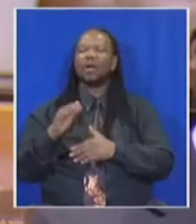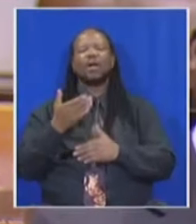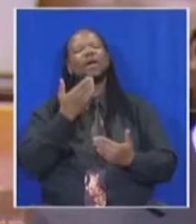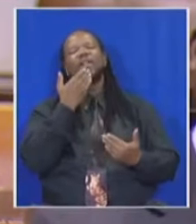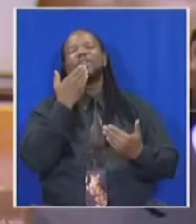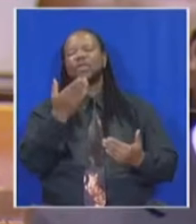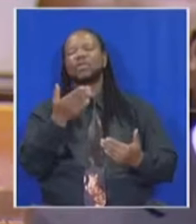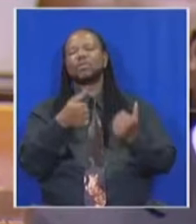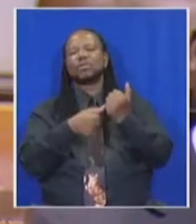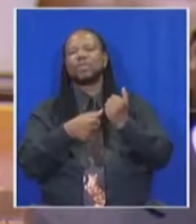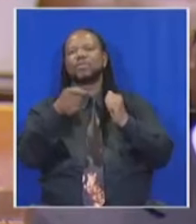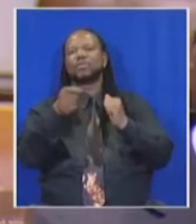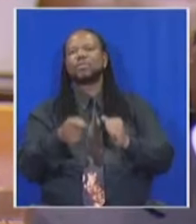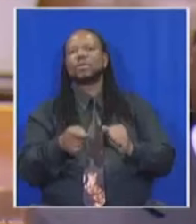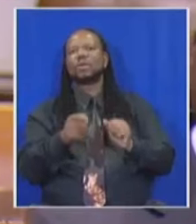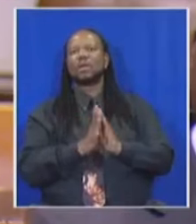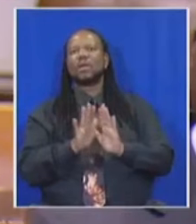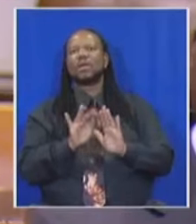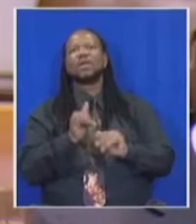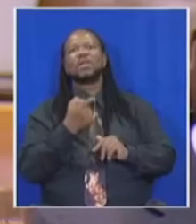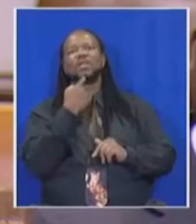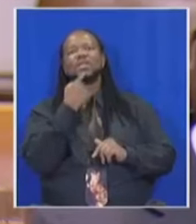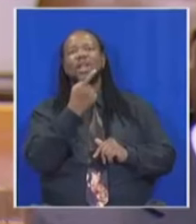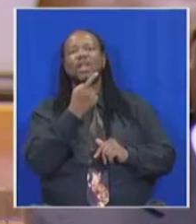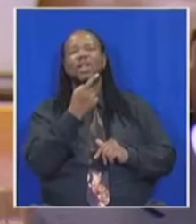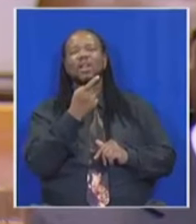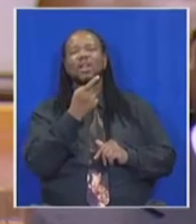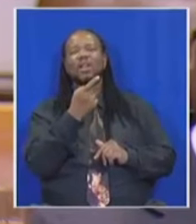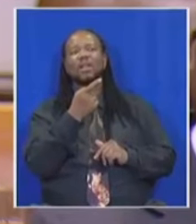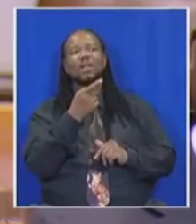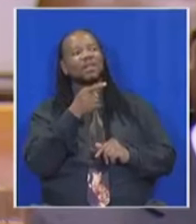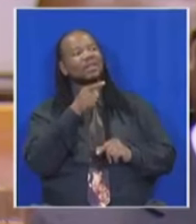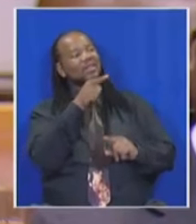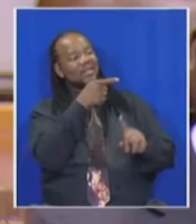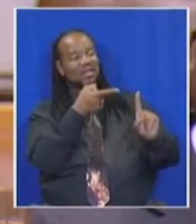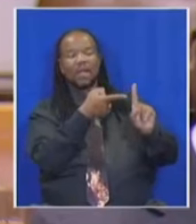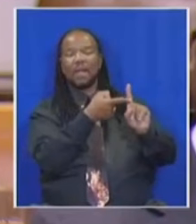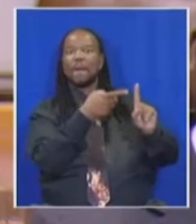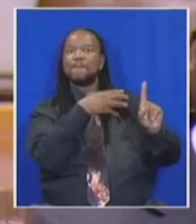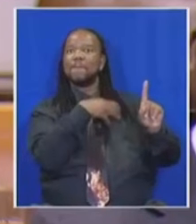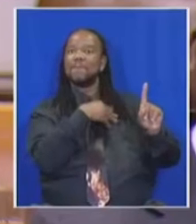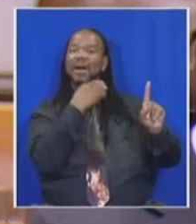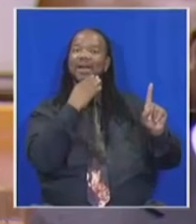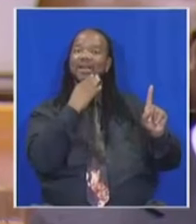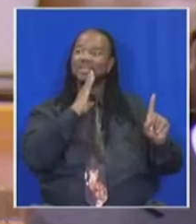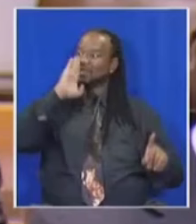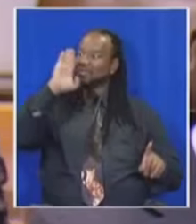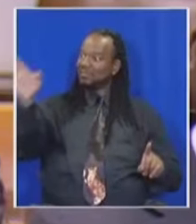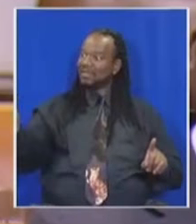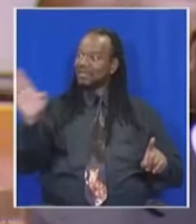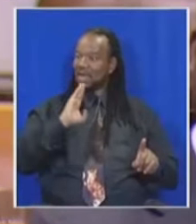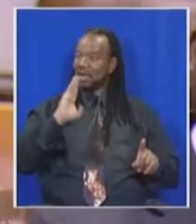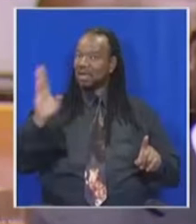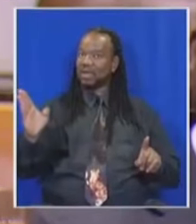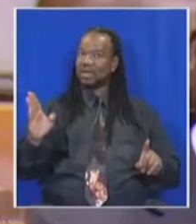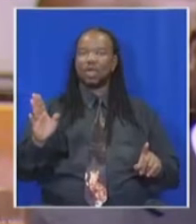Speaker Remember, Petro Moya is addressing me And he knows very well He's not supposed to address me, but you Honorable